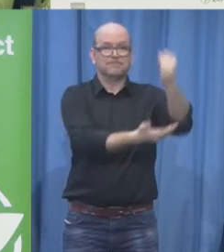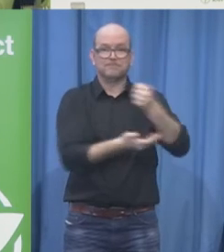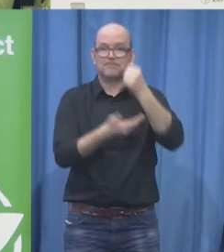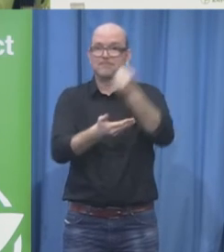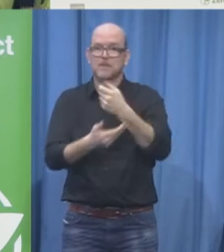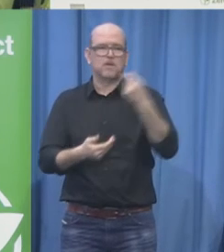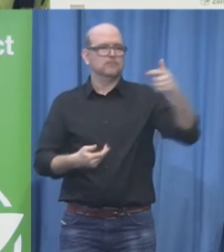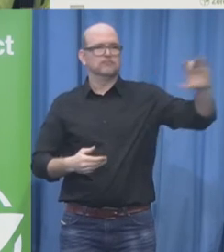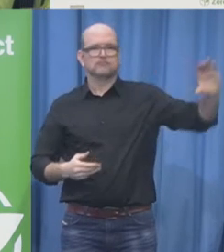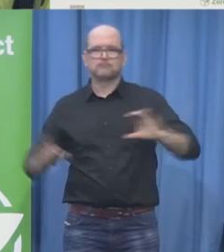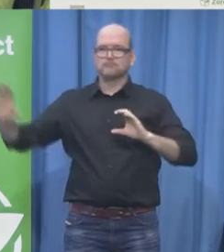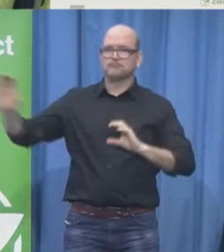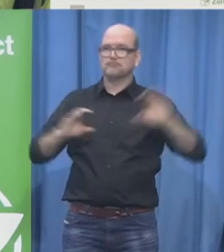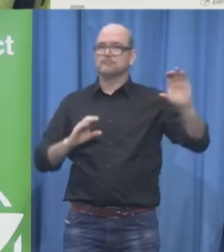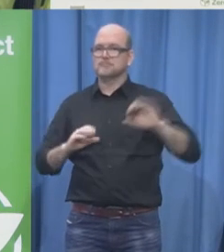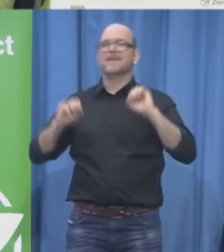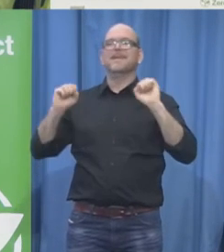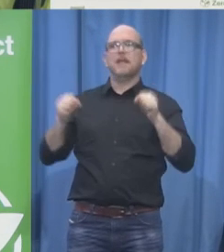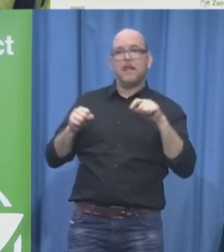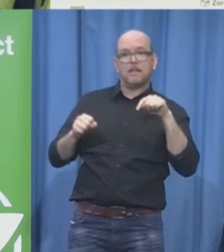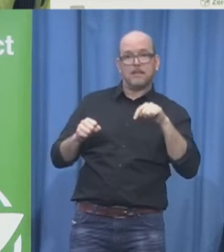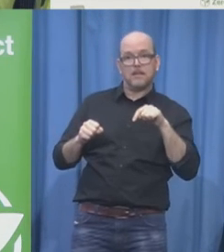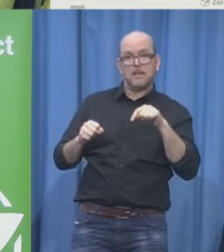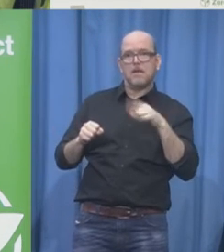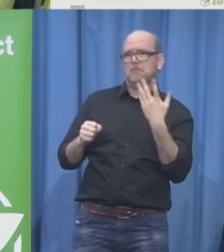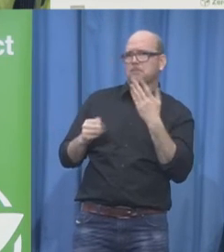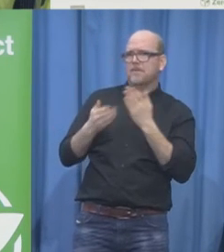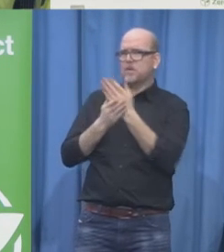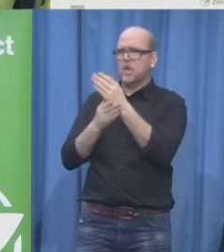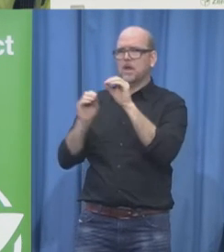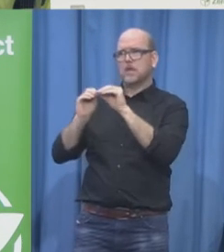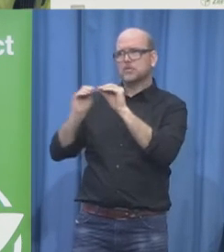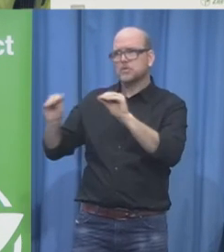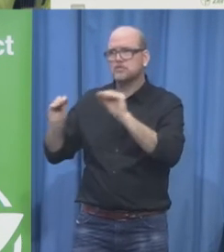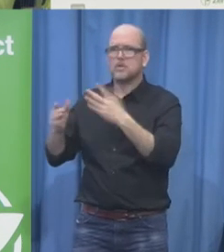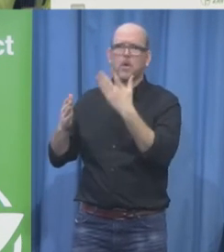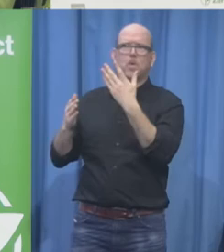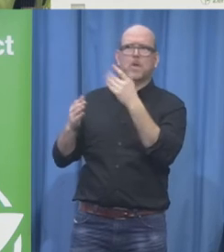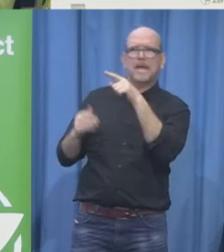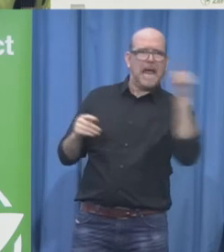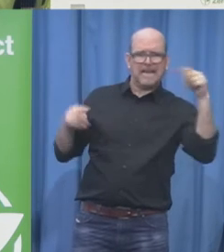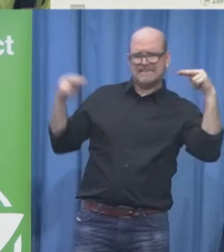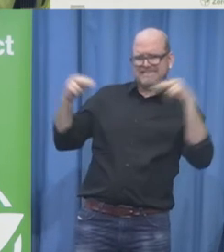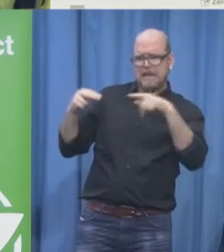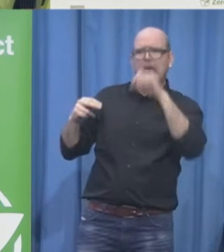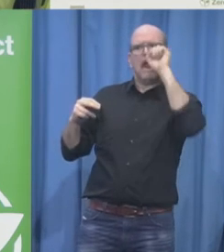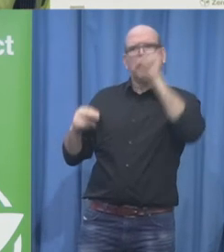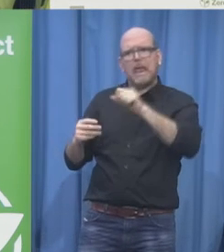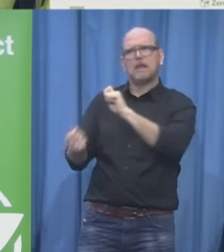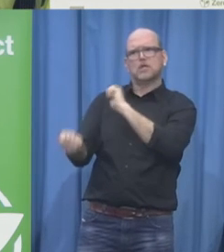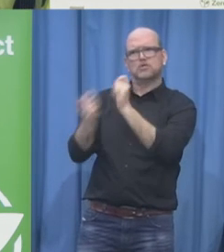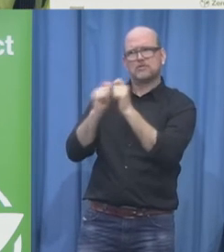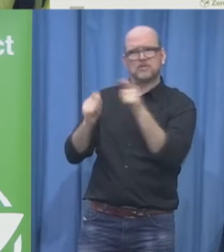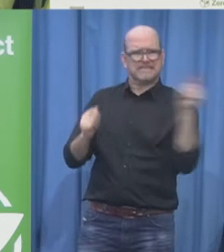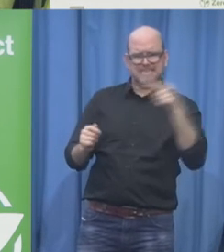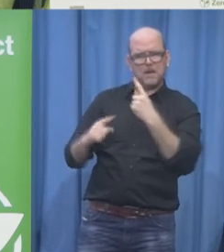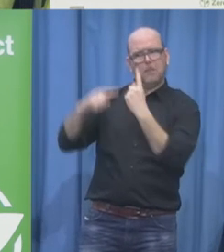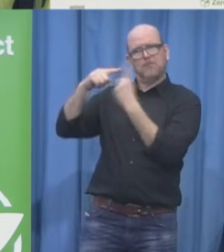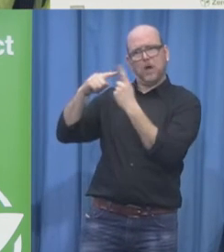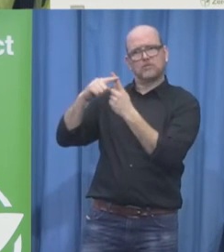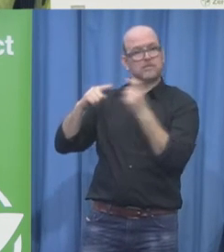create an inspiring atmosphere where best practices are discussed and shared for the benefit of all of us